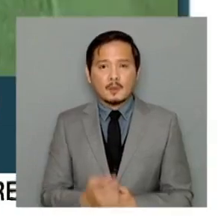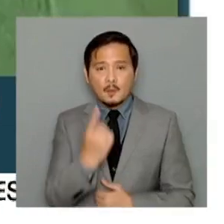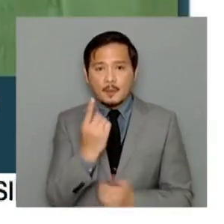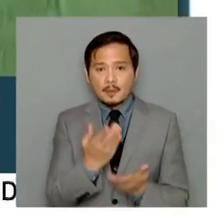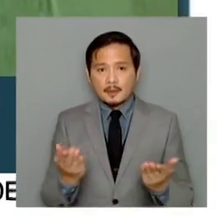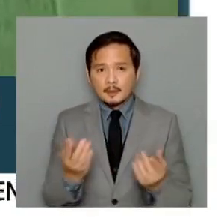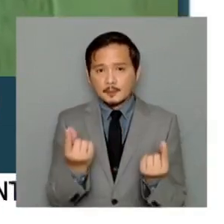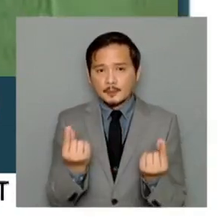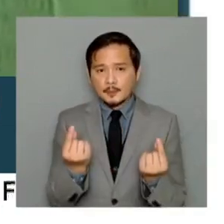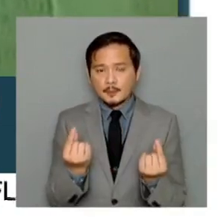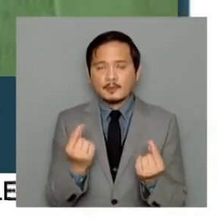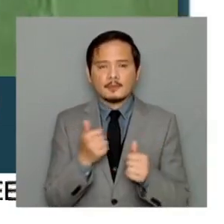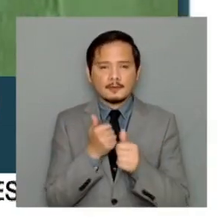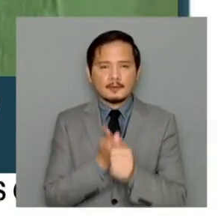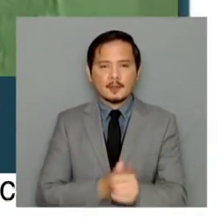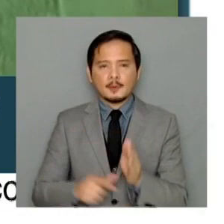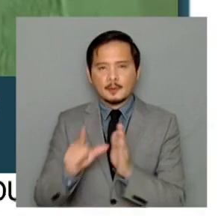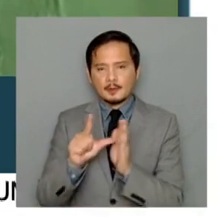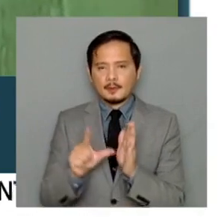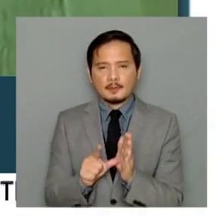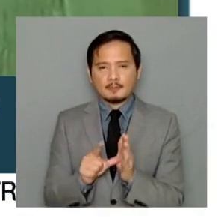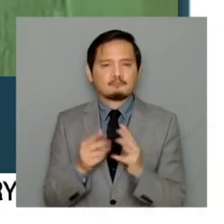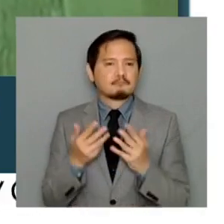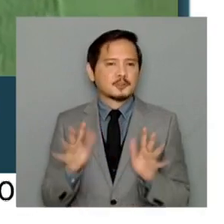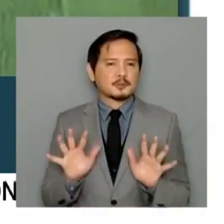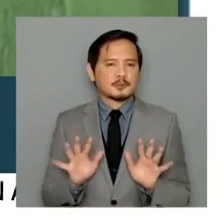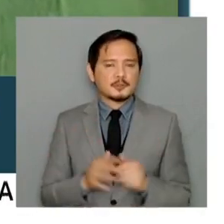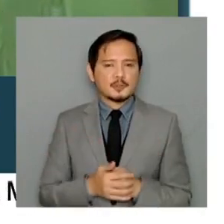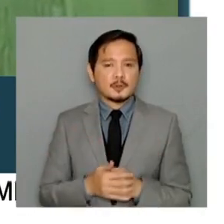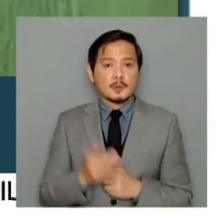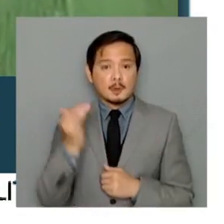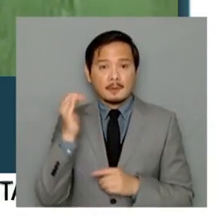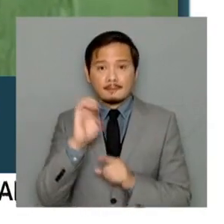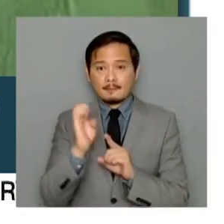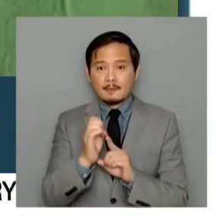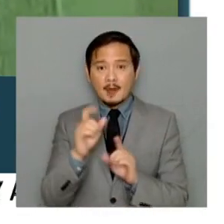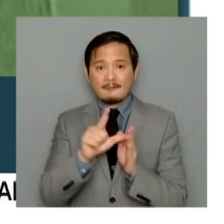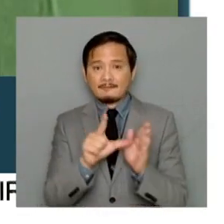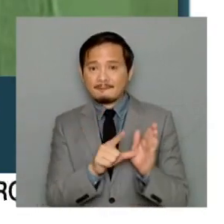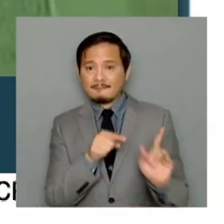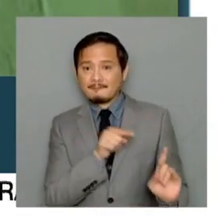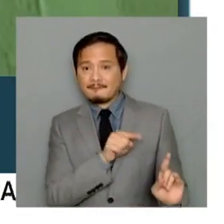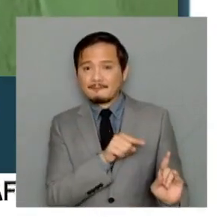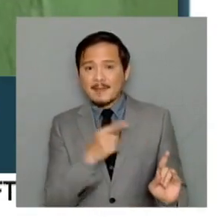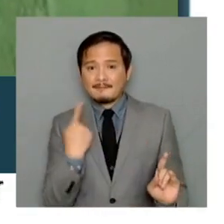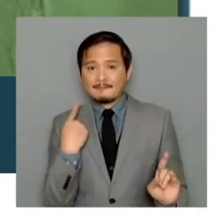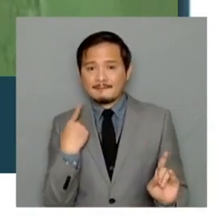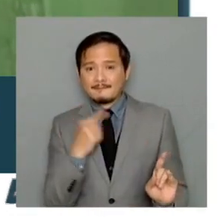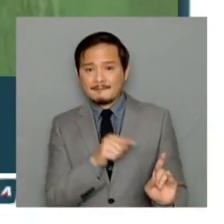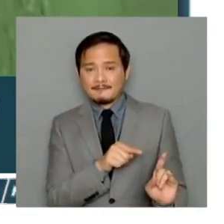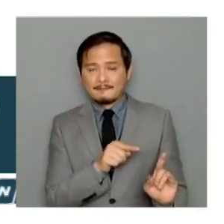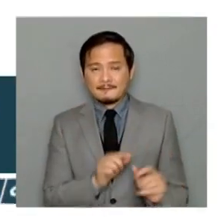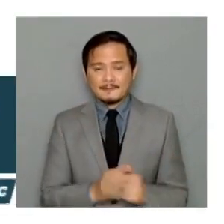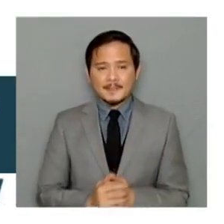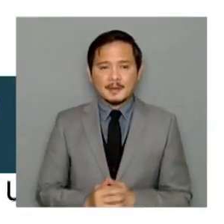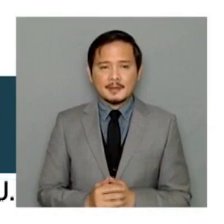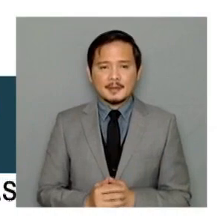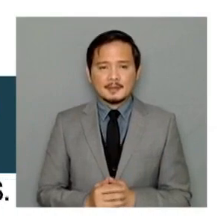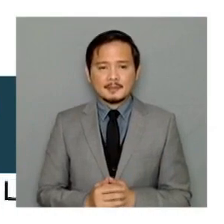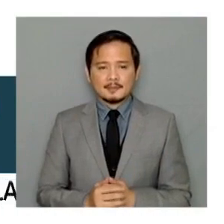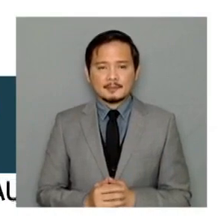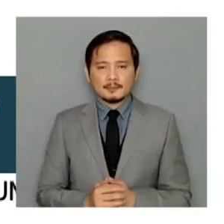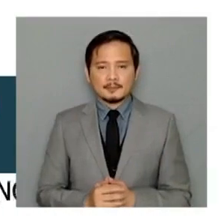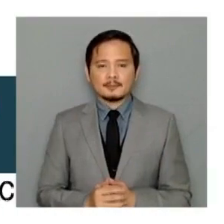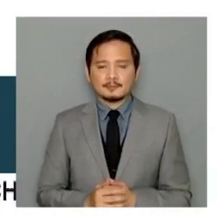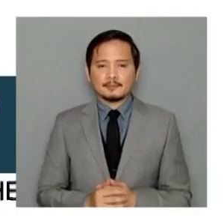is just to follow the laws because we have all the environmental laws present that if we follow